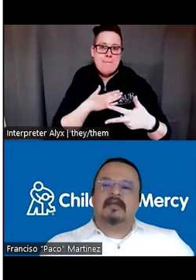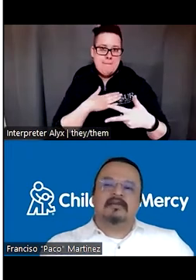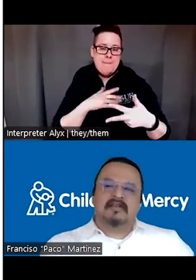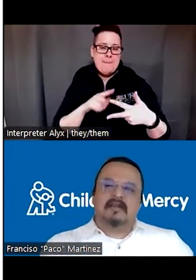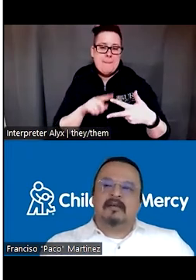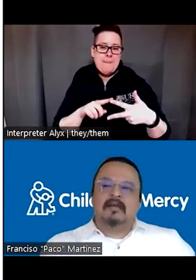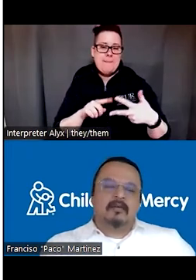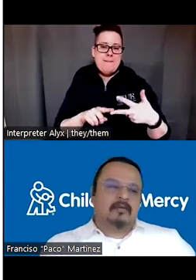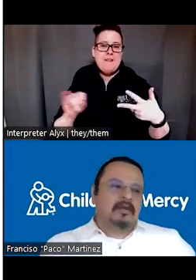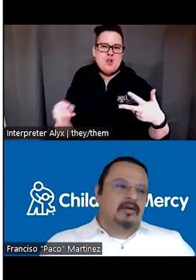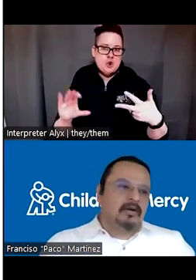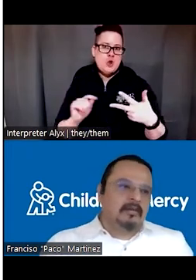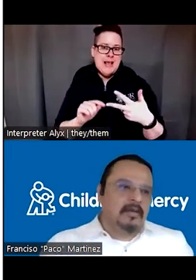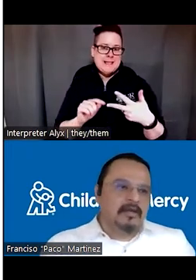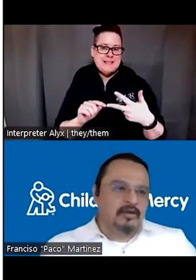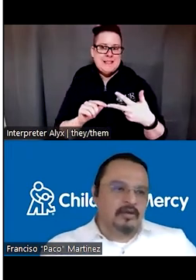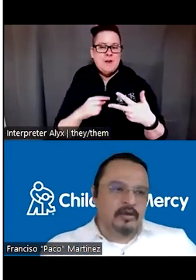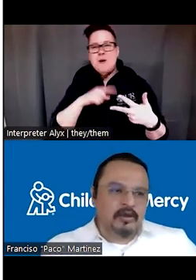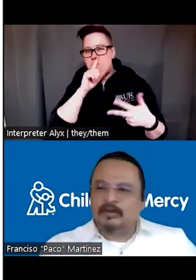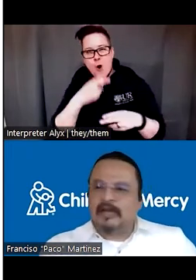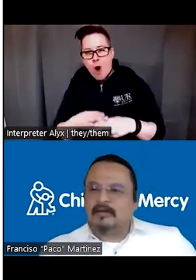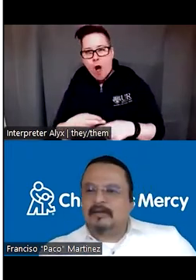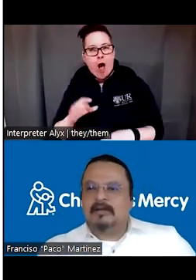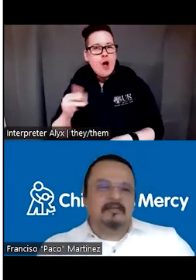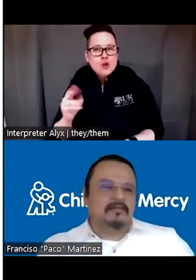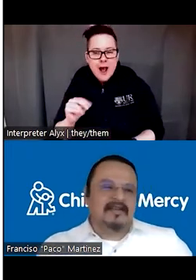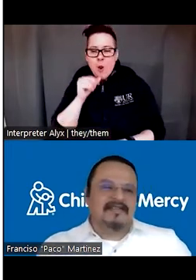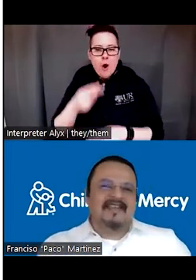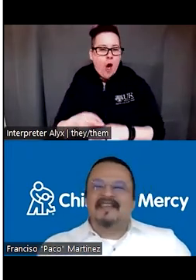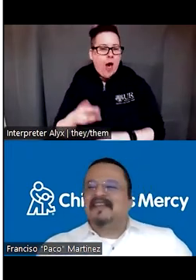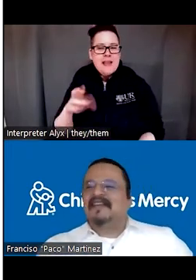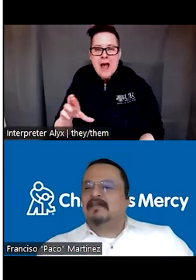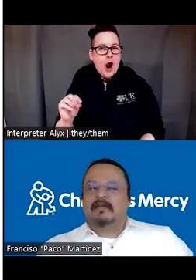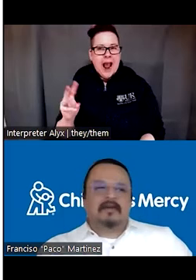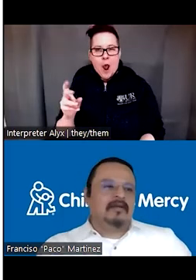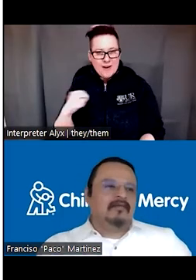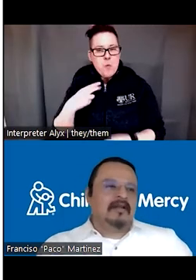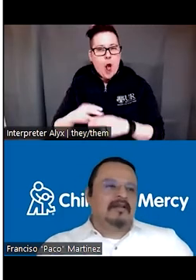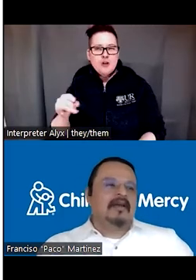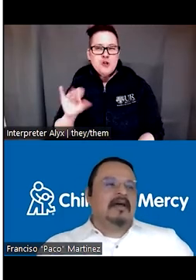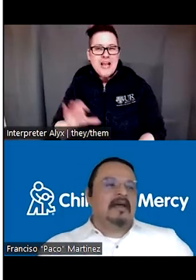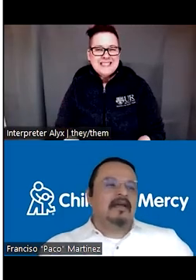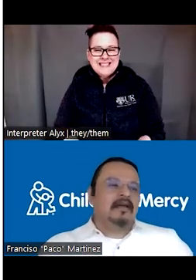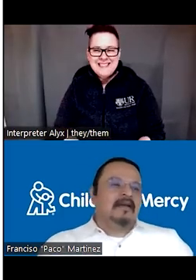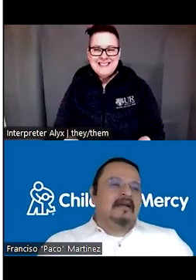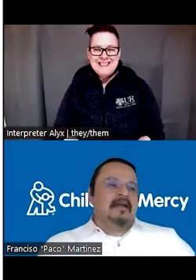Jaycee. We don't call them Joan or Dr. Calden, call him Jaycee. It's a very flat